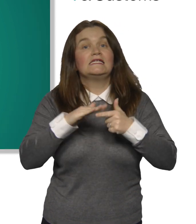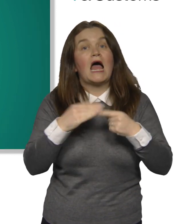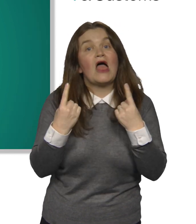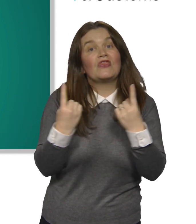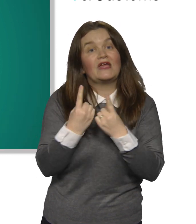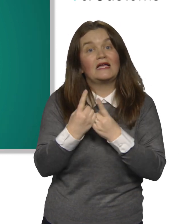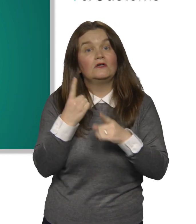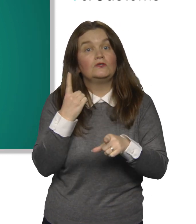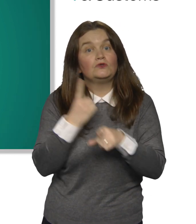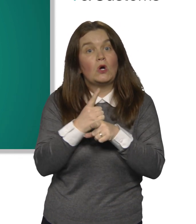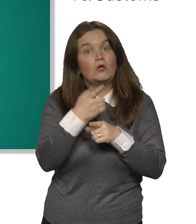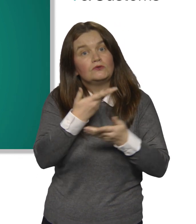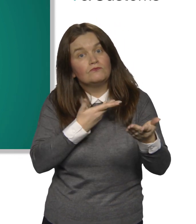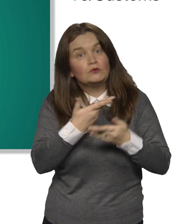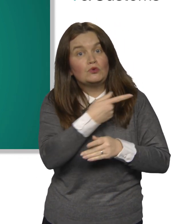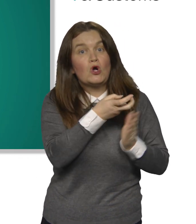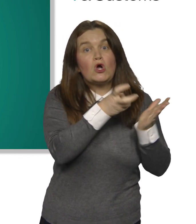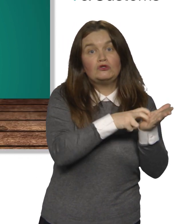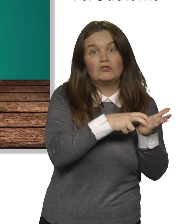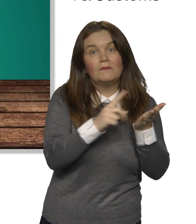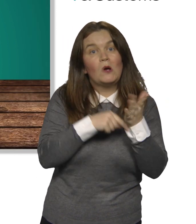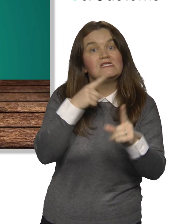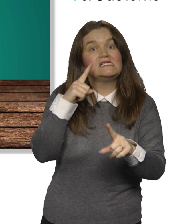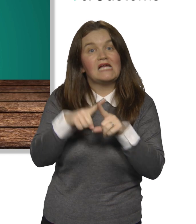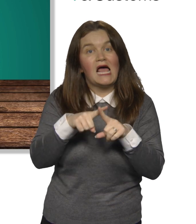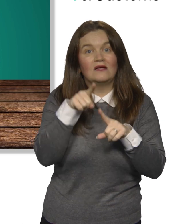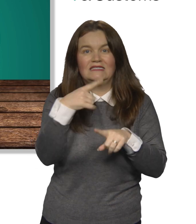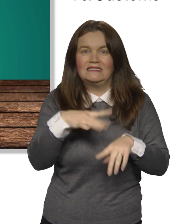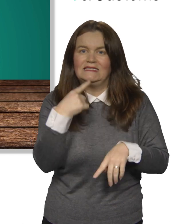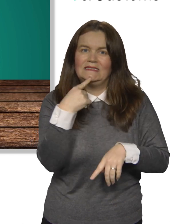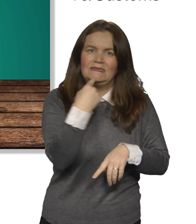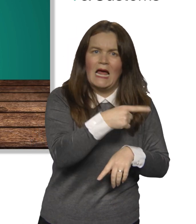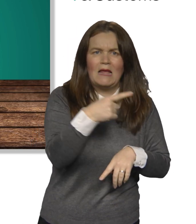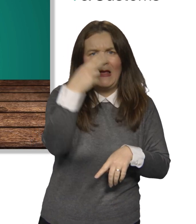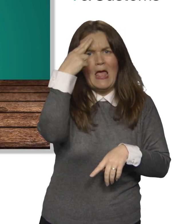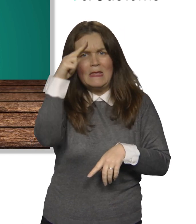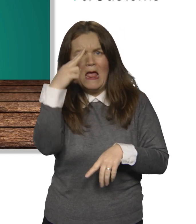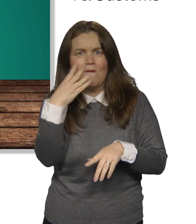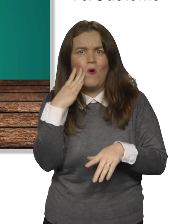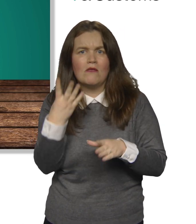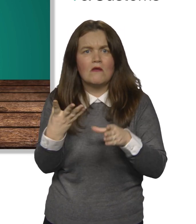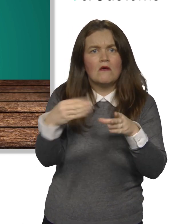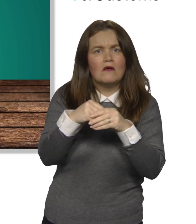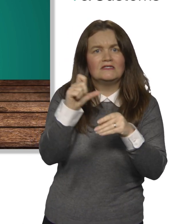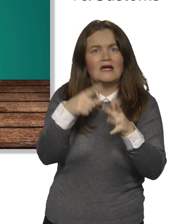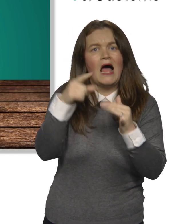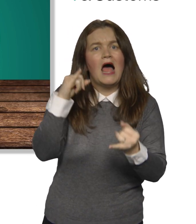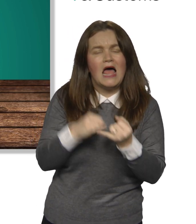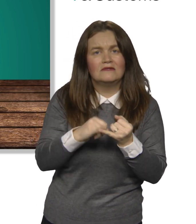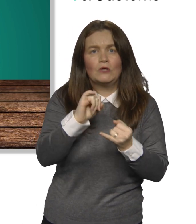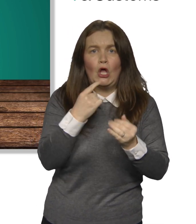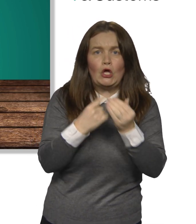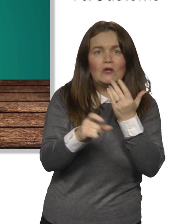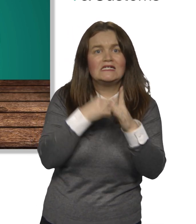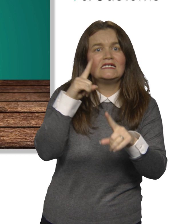The second thing is to talk to your contractor about tax. You'll need to tell him the name you used when you signed up for CIS, your